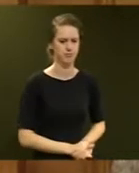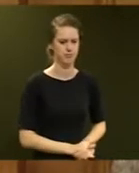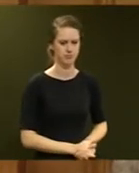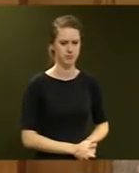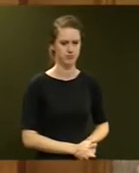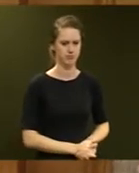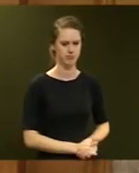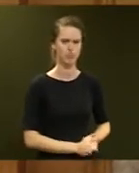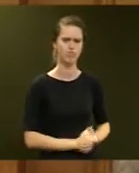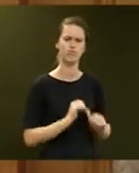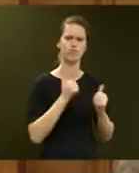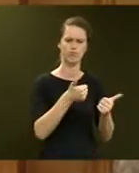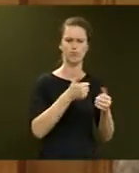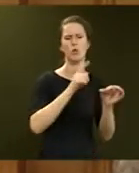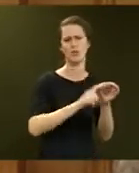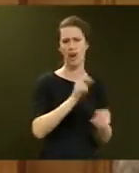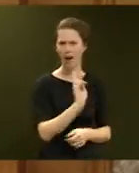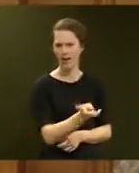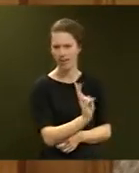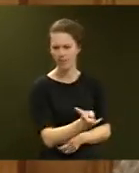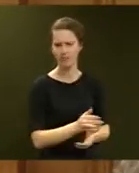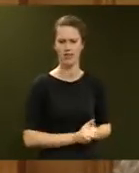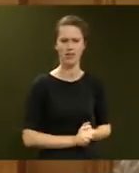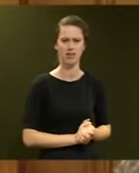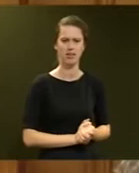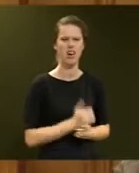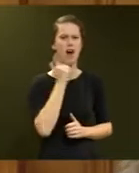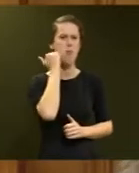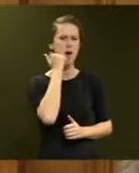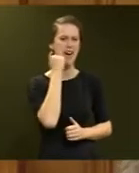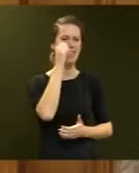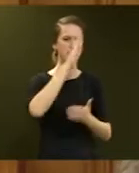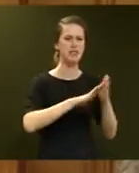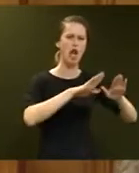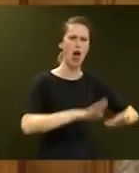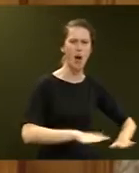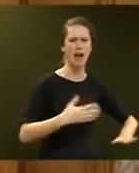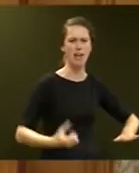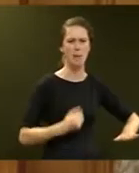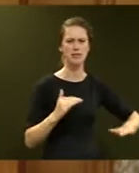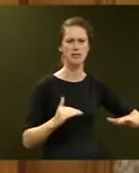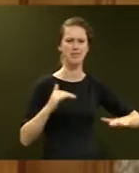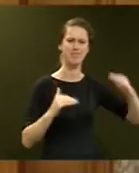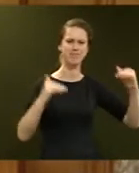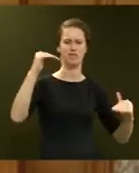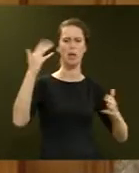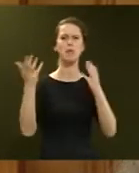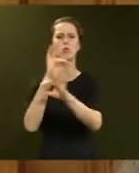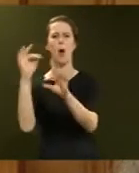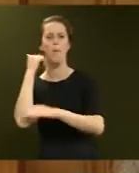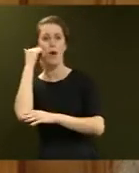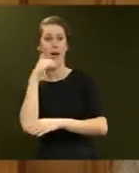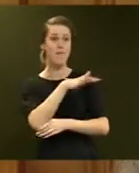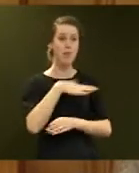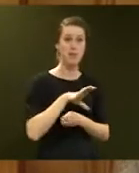Ano he pātai pai tēnā. Māori disproportionately experience lower incomes than non-Māori. Under the Families